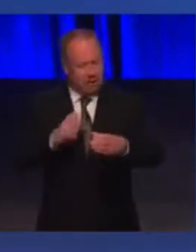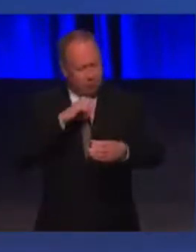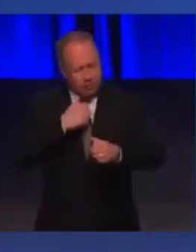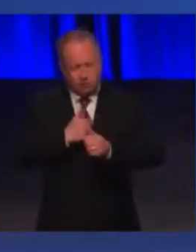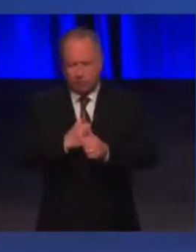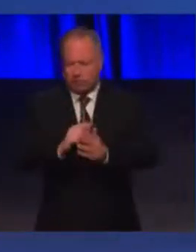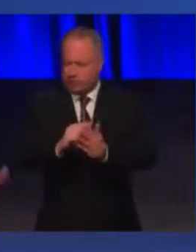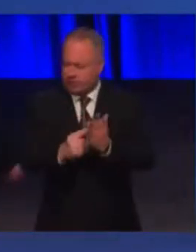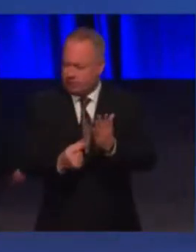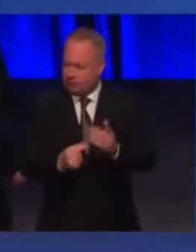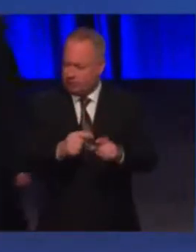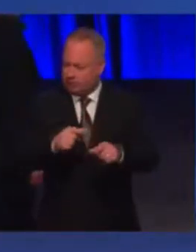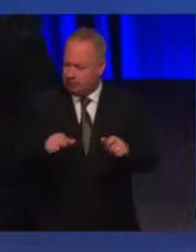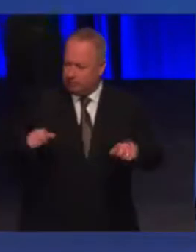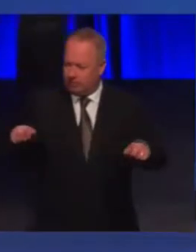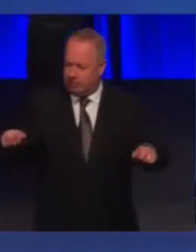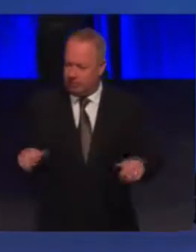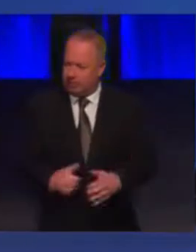for our disabled Scots.